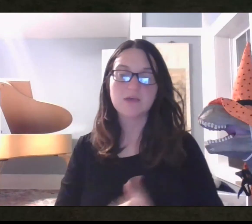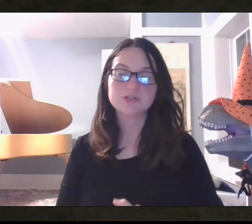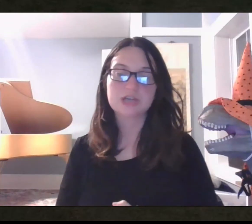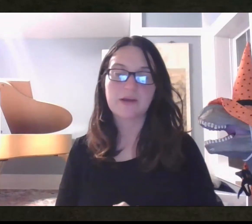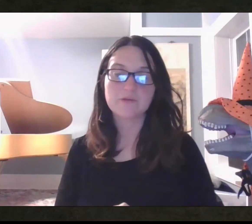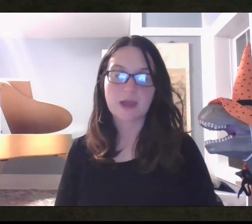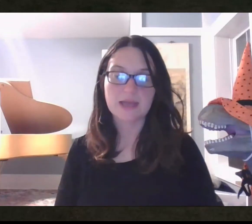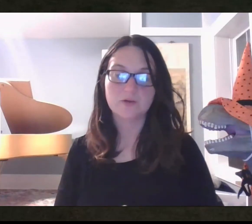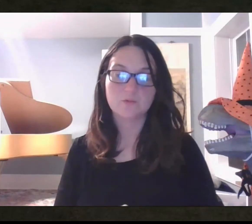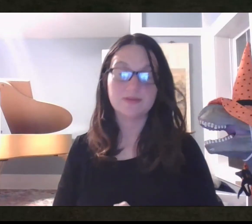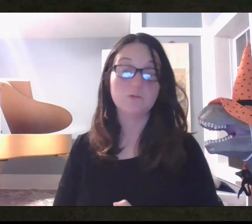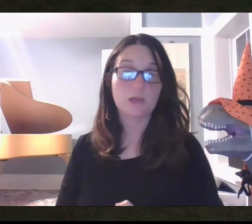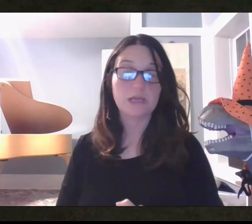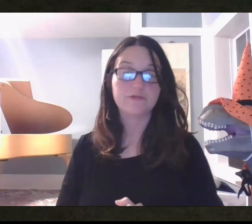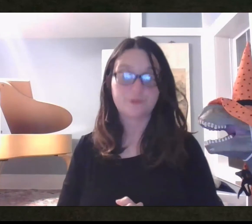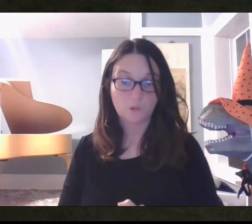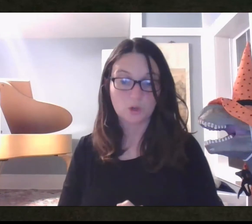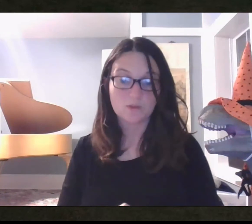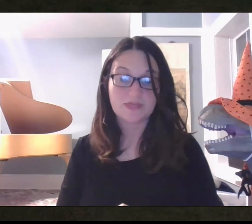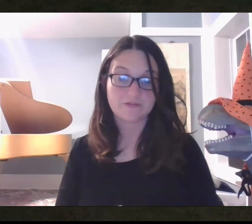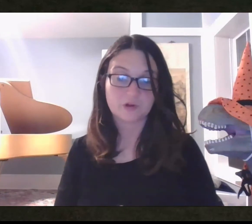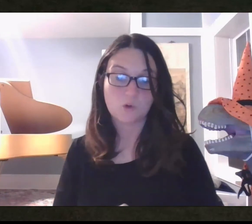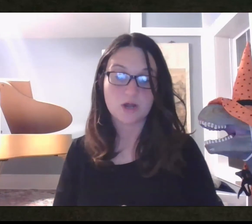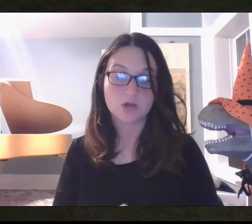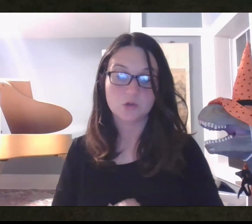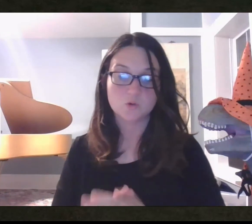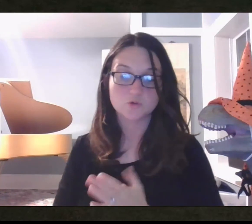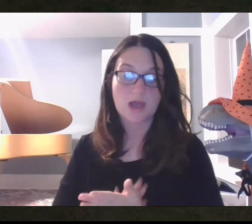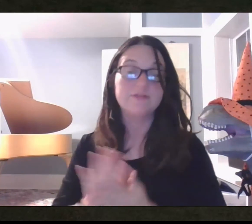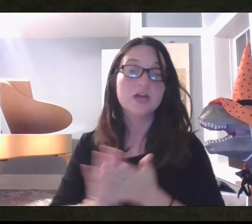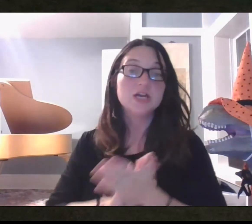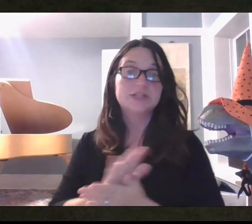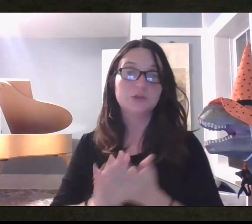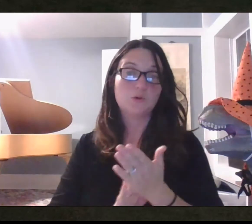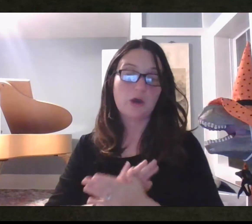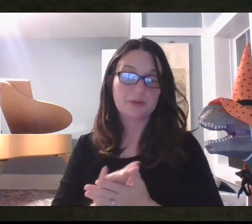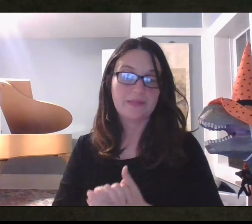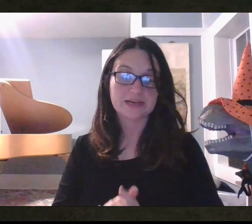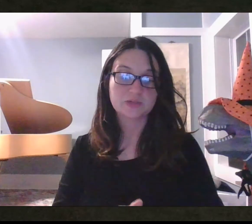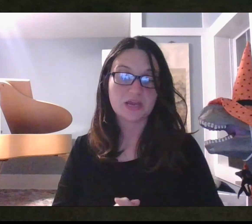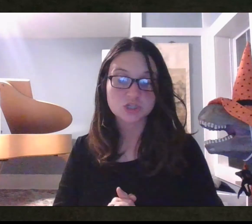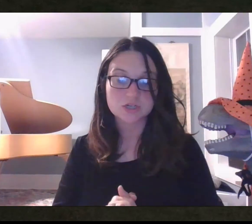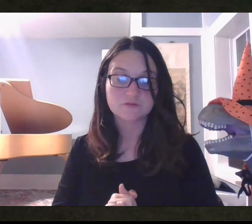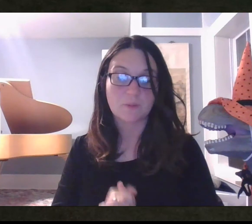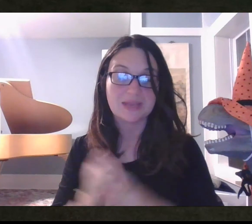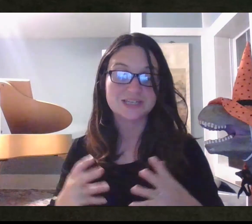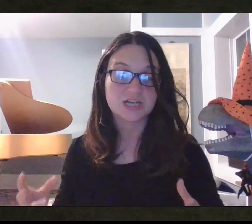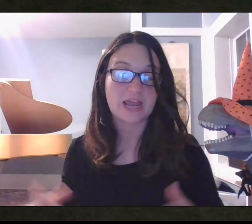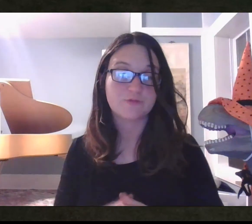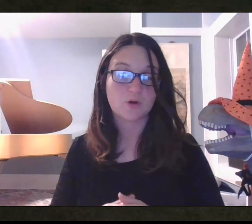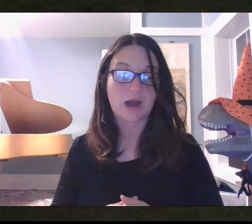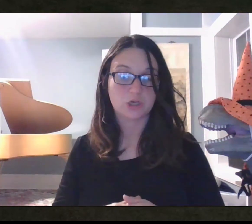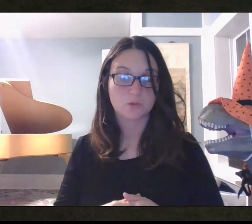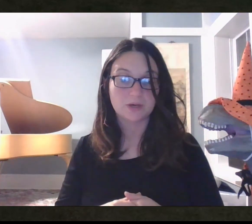Teachers, I will share a Red Ribbon Week folder with everyone on Google Drive to help collect pictures from